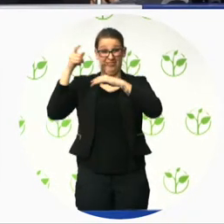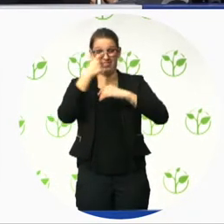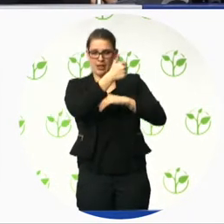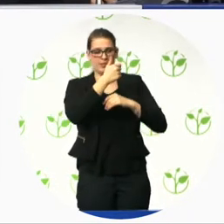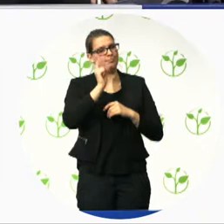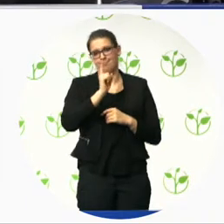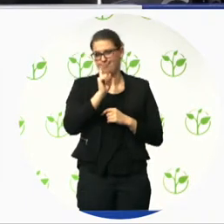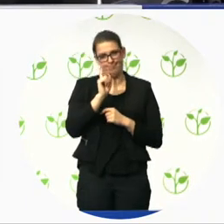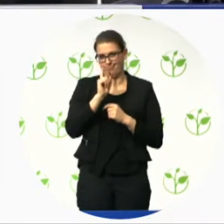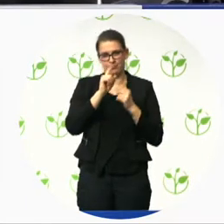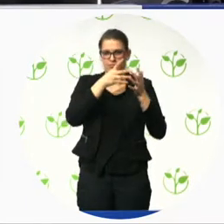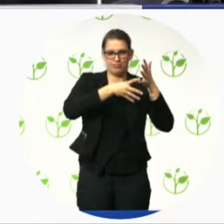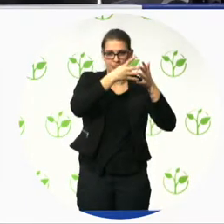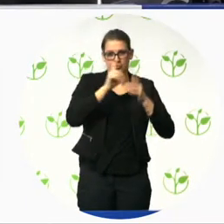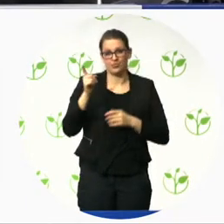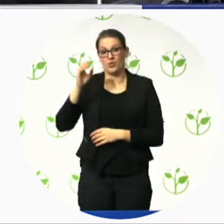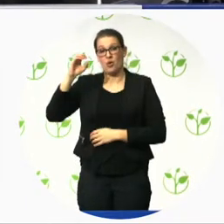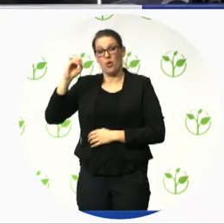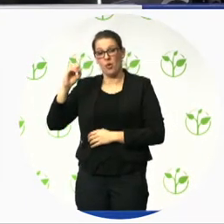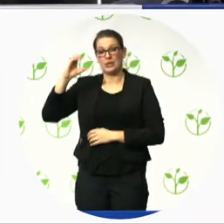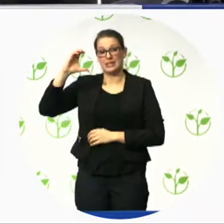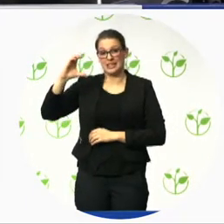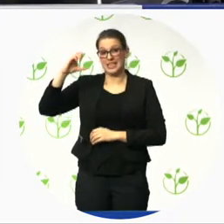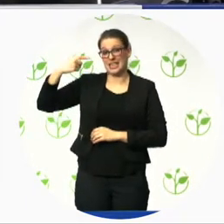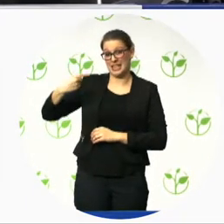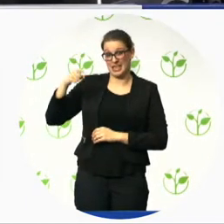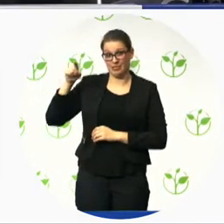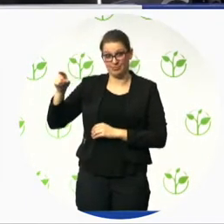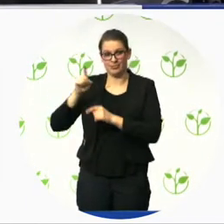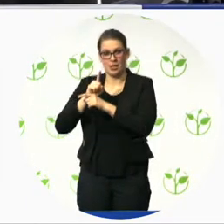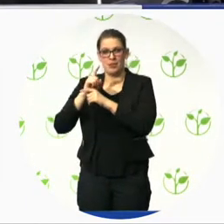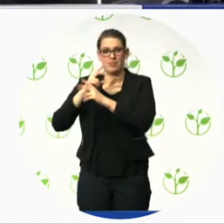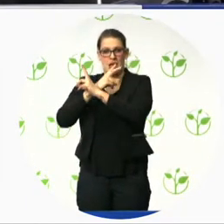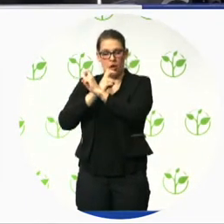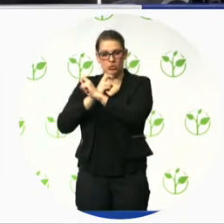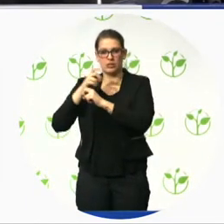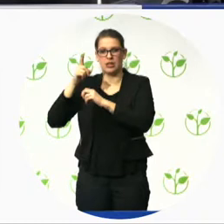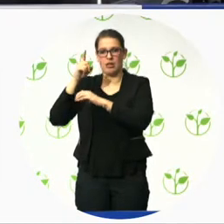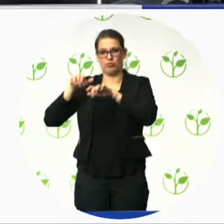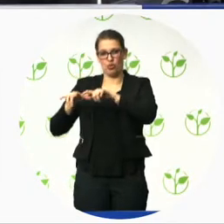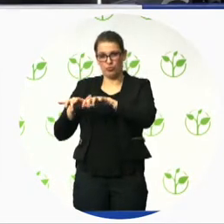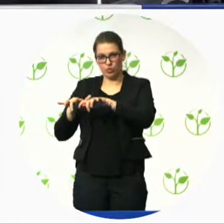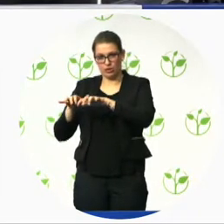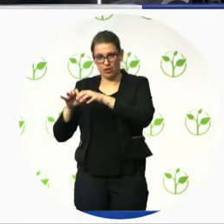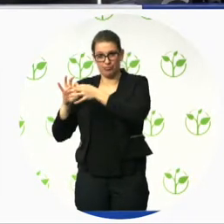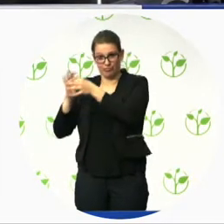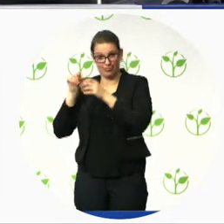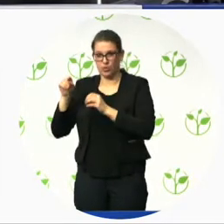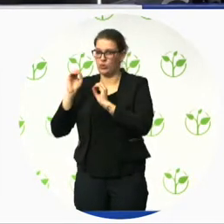Computer Society. The OCG is a non-profit organization known for the European computer driving license